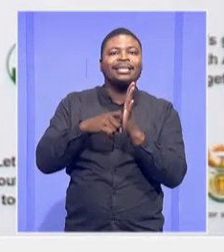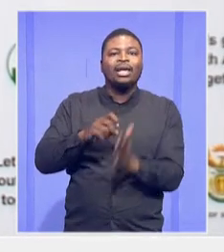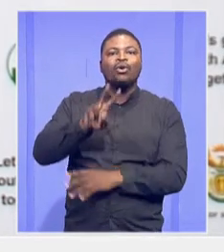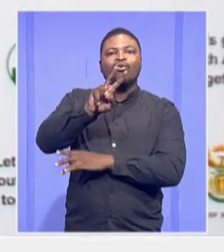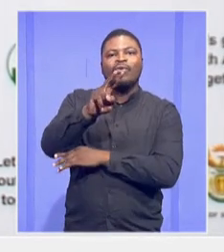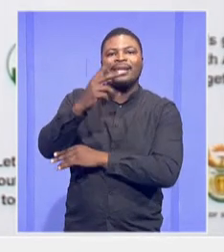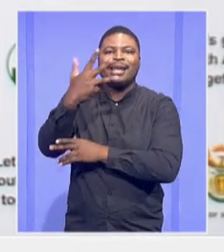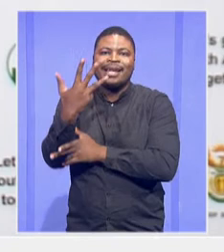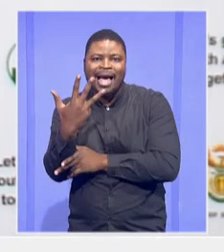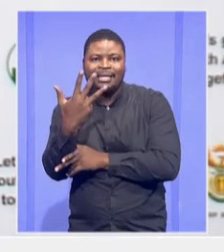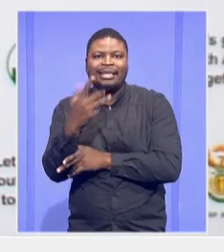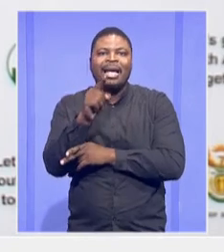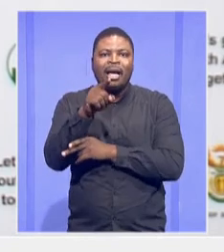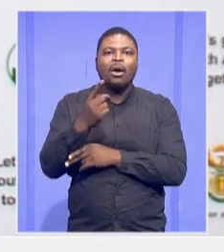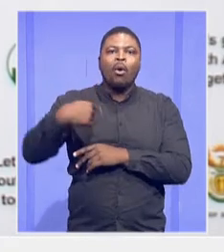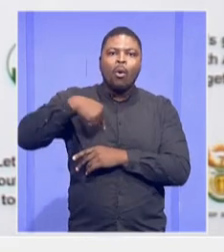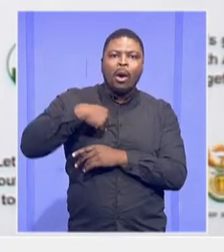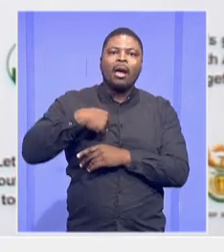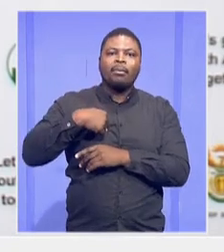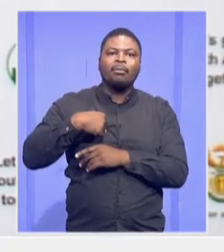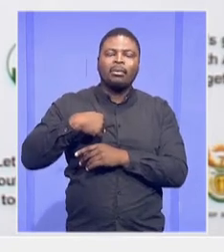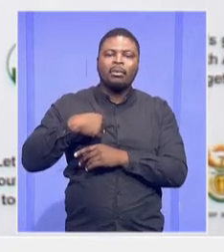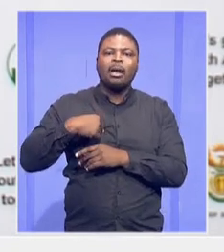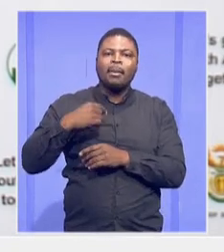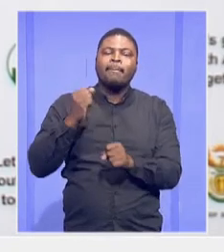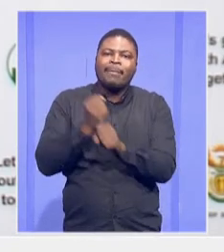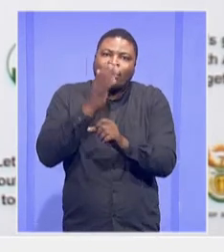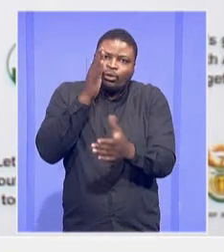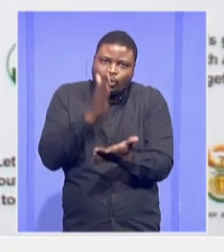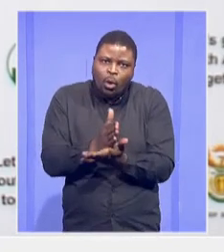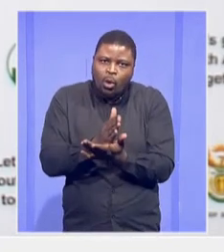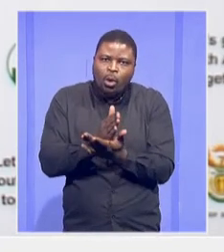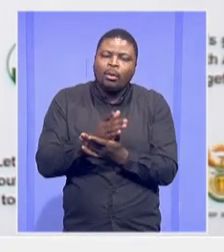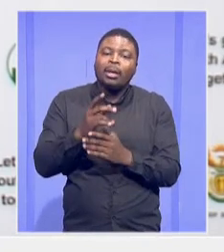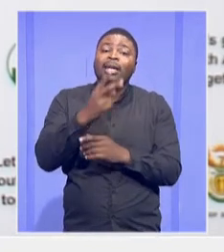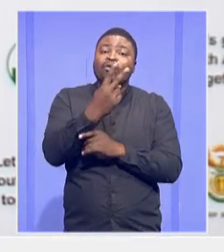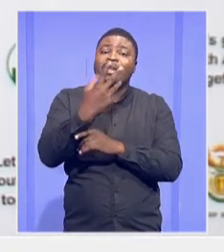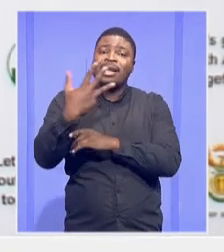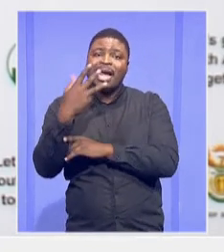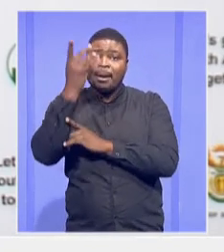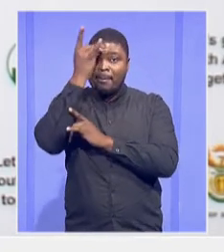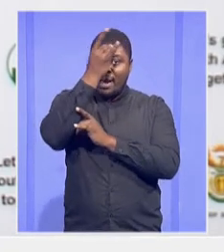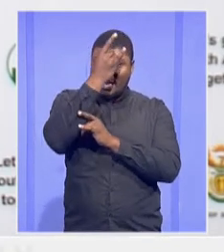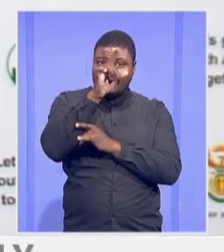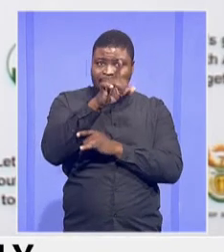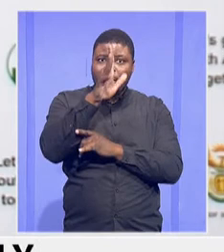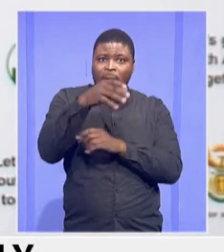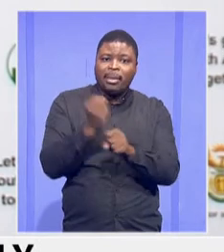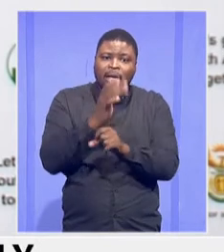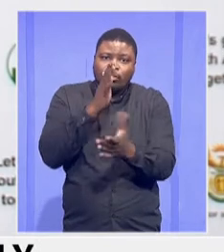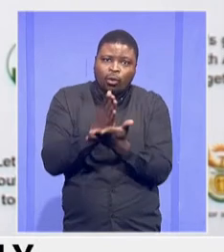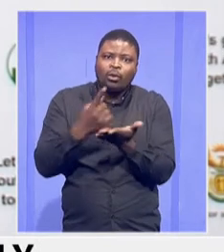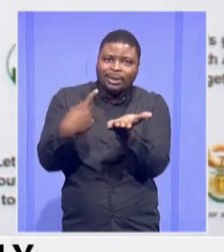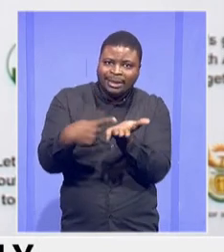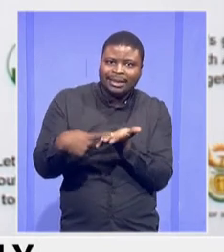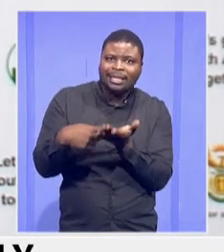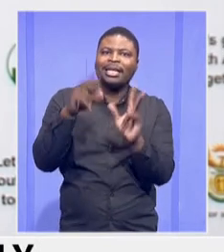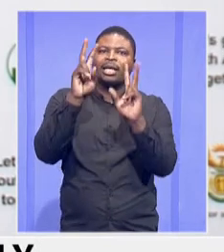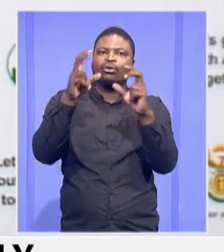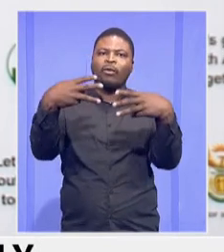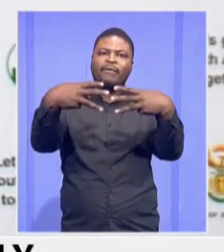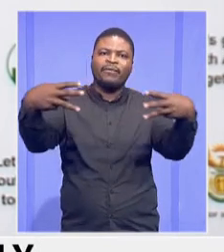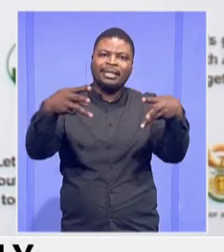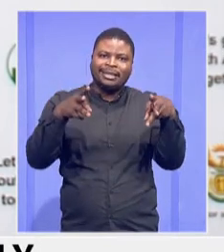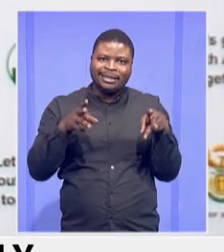this receives attention from provinces. And here we are providing just an actual